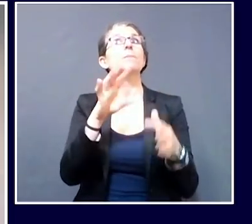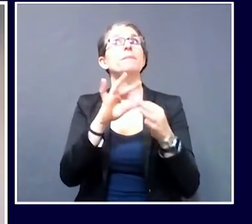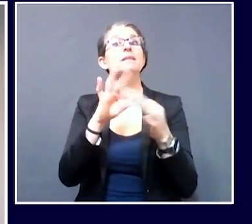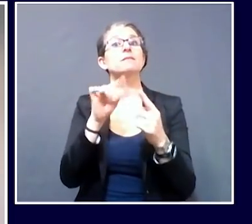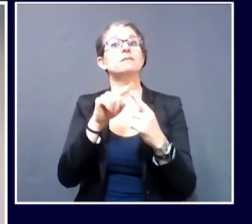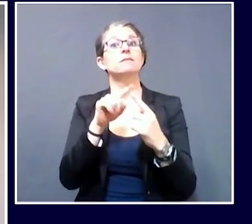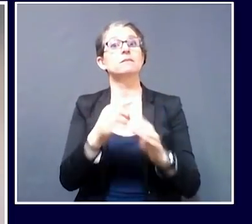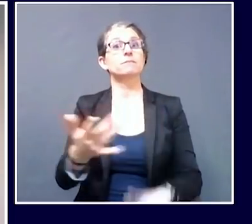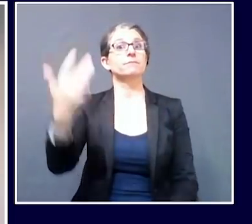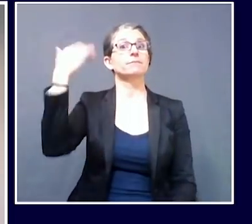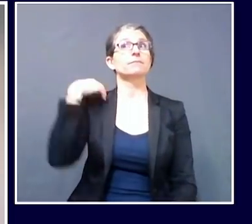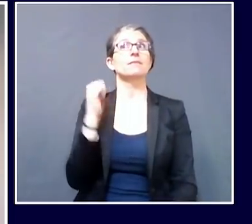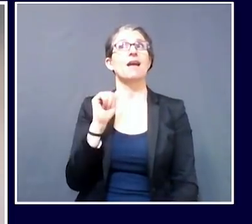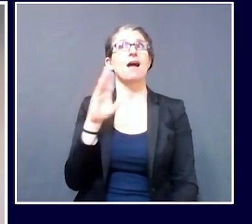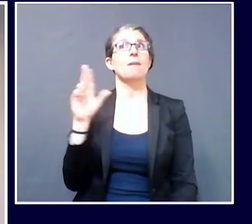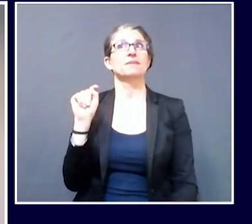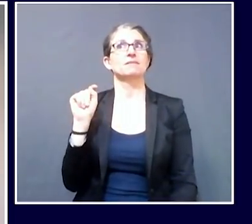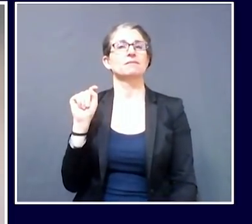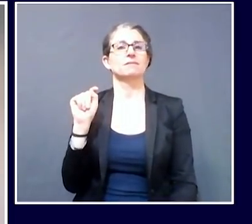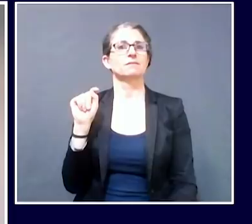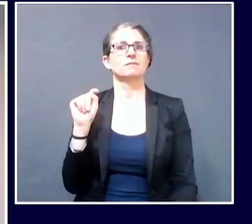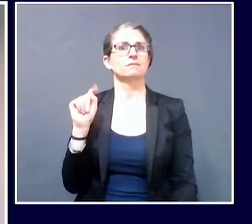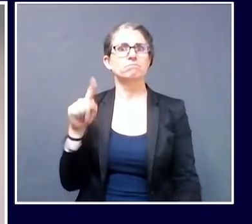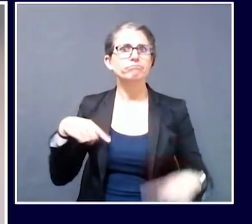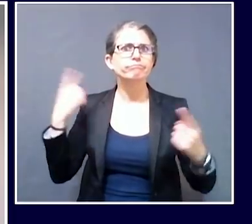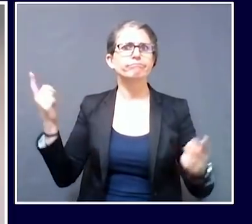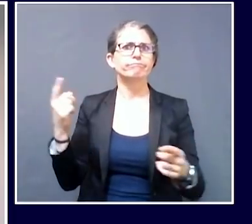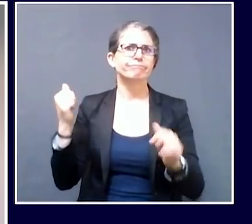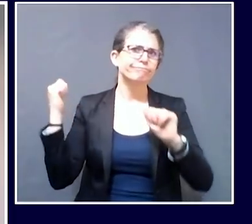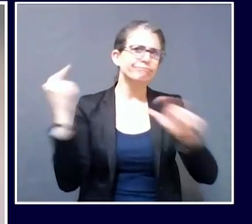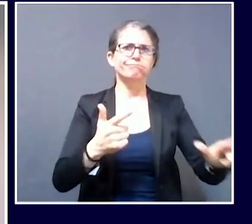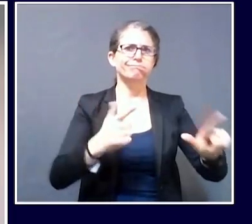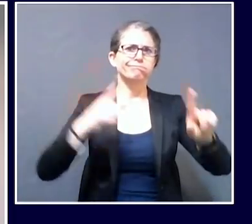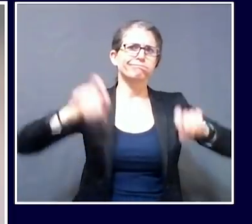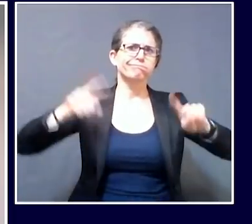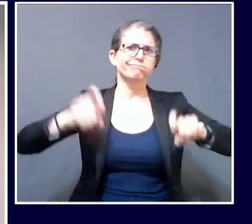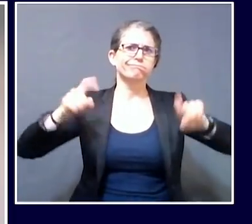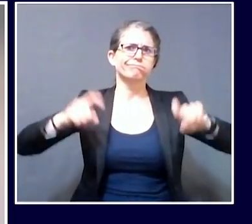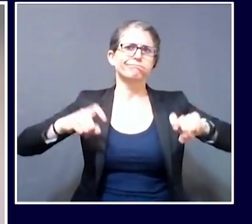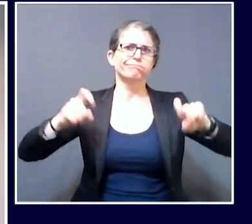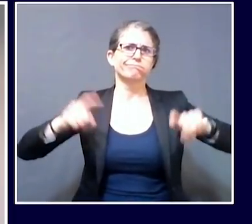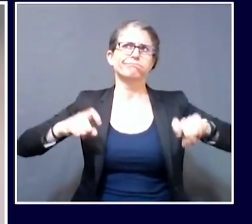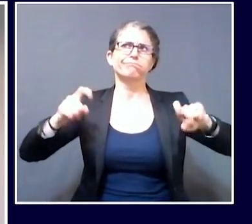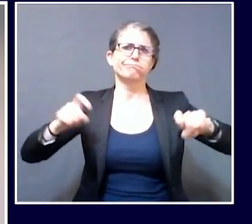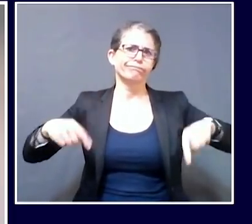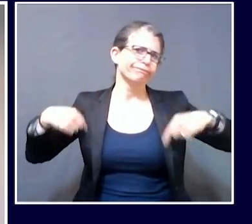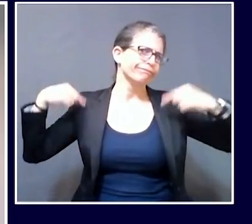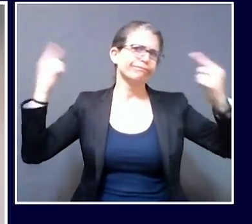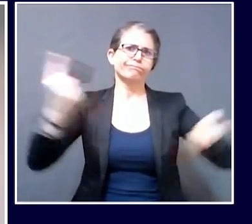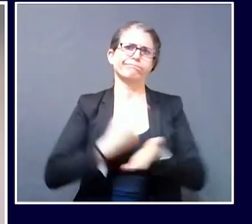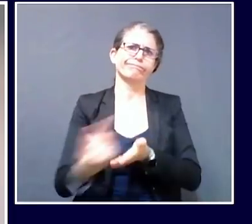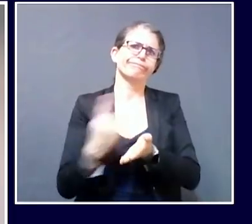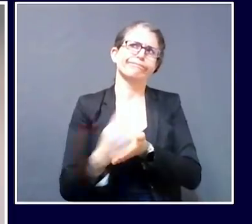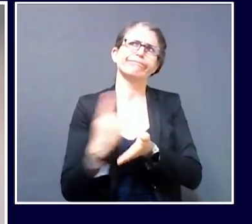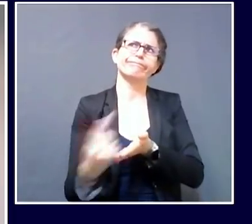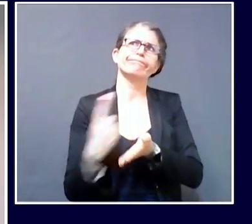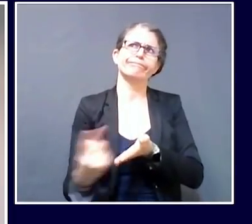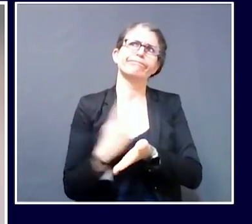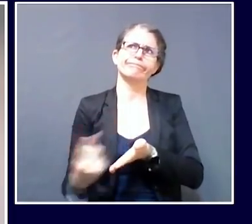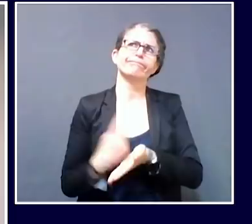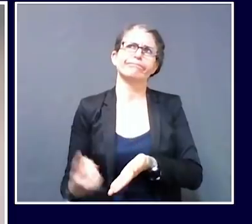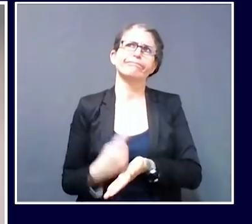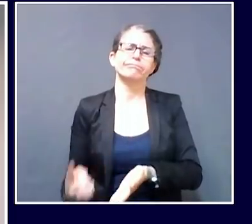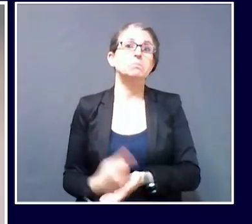back in April. And, you know, considering that your testing capacity at the state is much greater